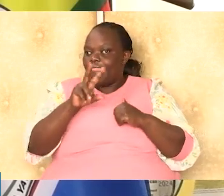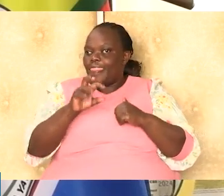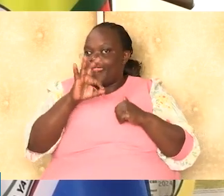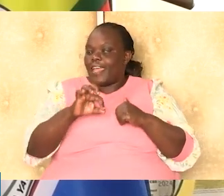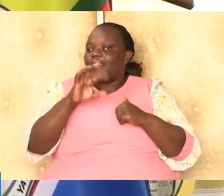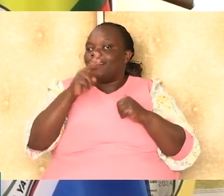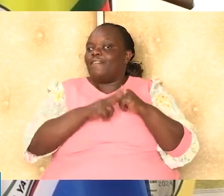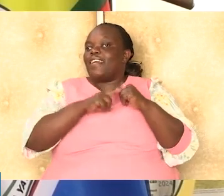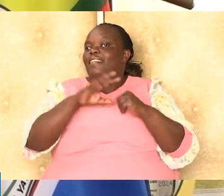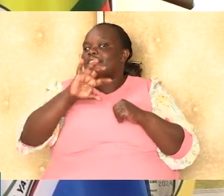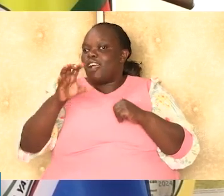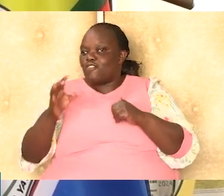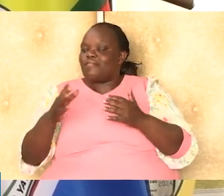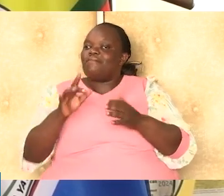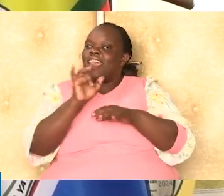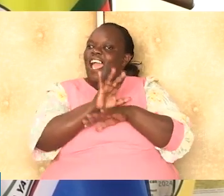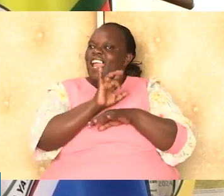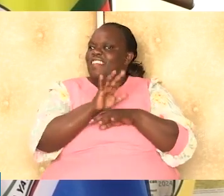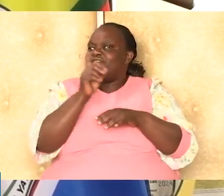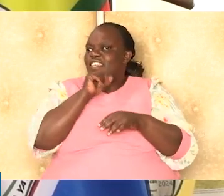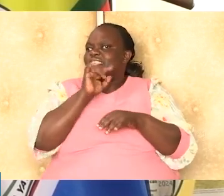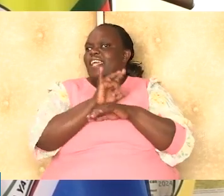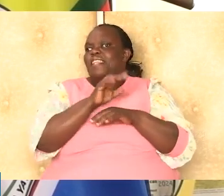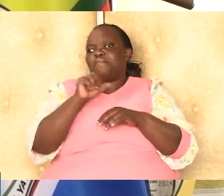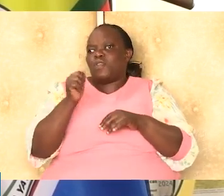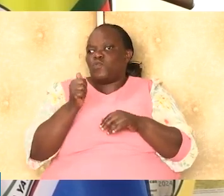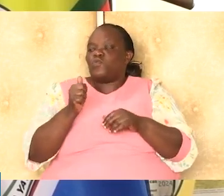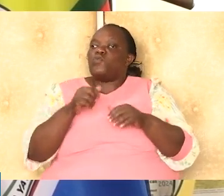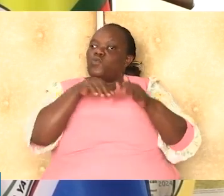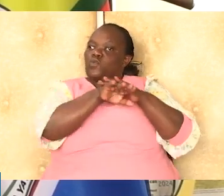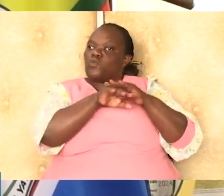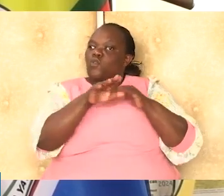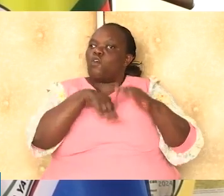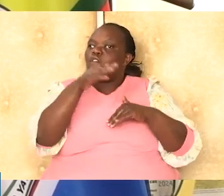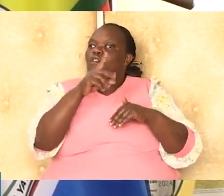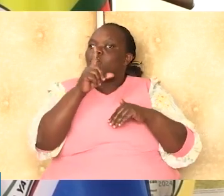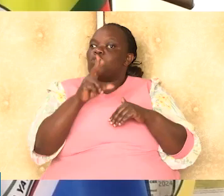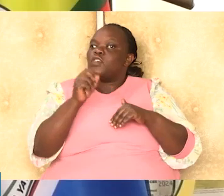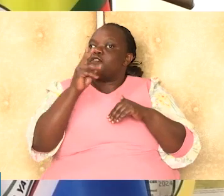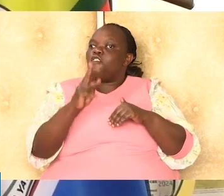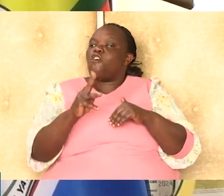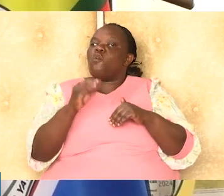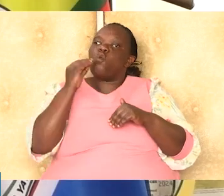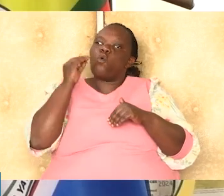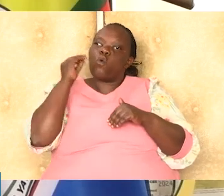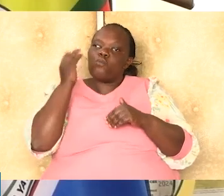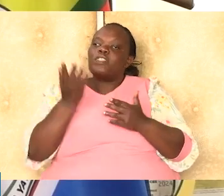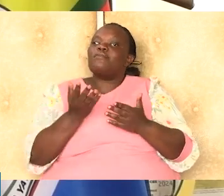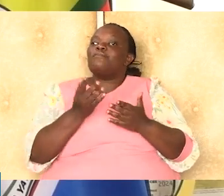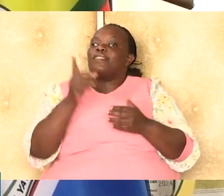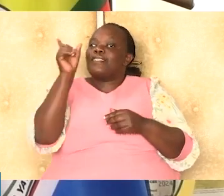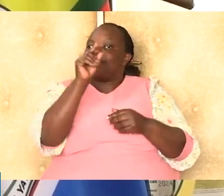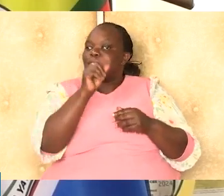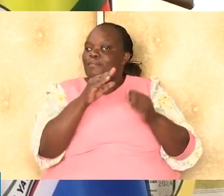The houses are at various stages of completion, ensuring access to over 124,000 homes at prices